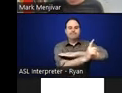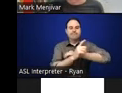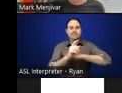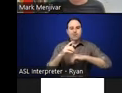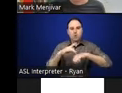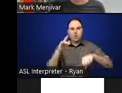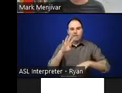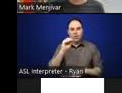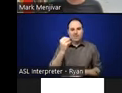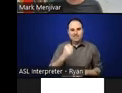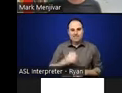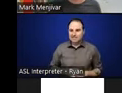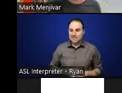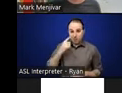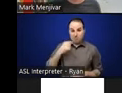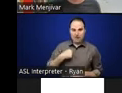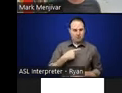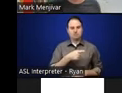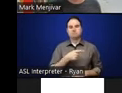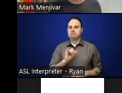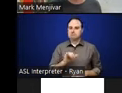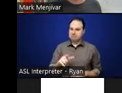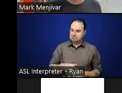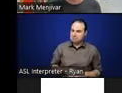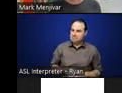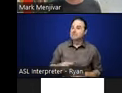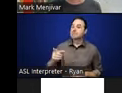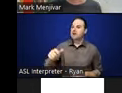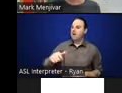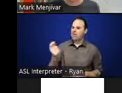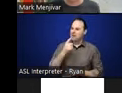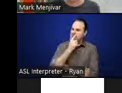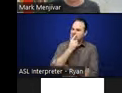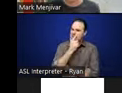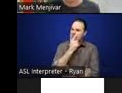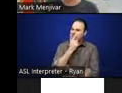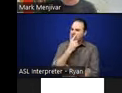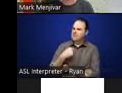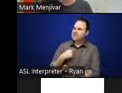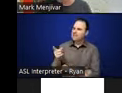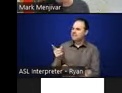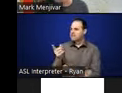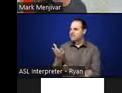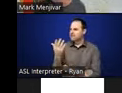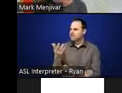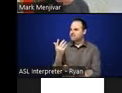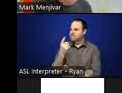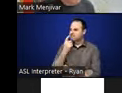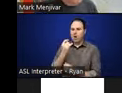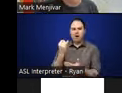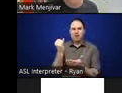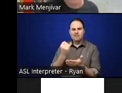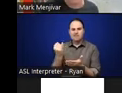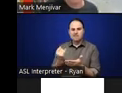But, you know, there's other ones like this that are just a little more that as I was going through that, I found them to be a little more artistic,